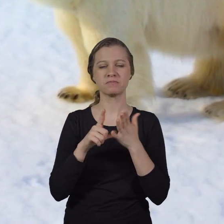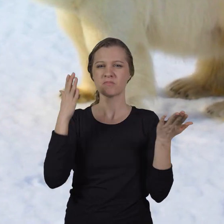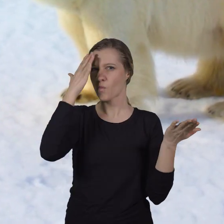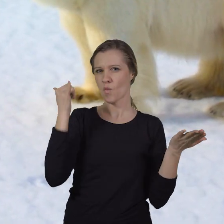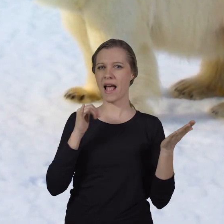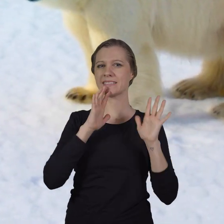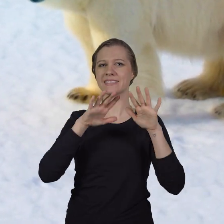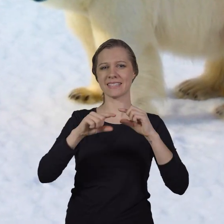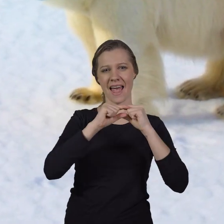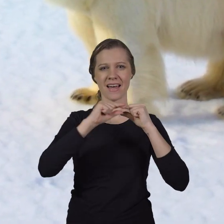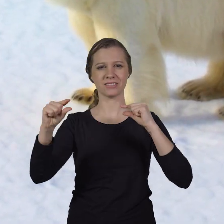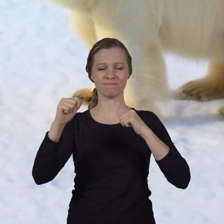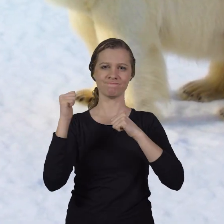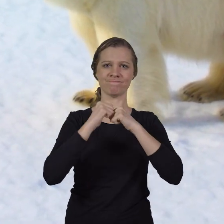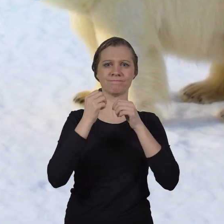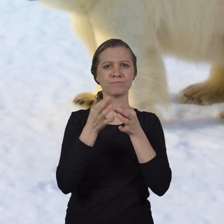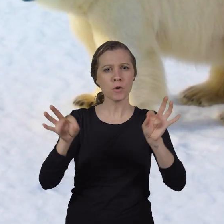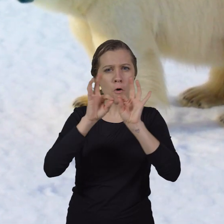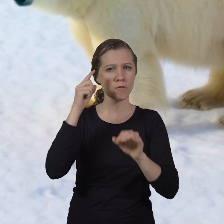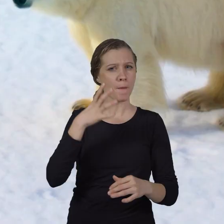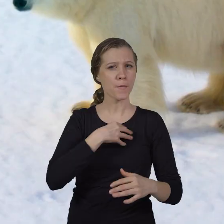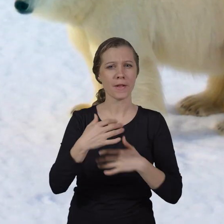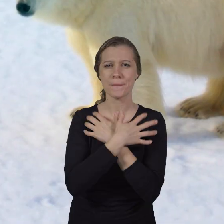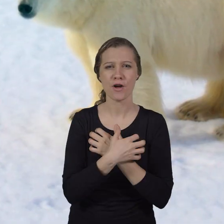is sea ice important to polar bears?